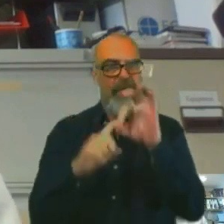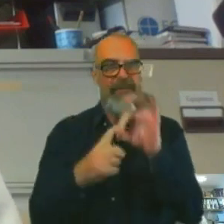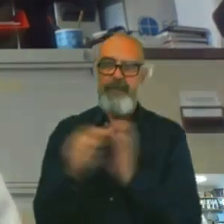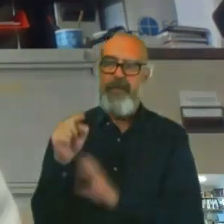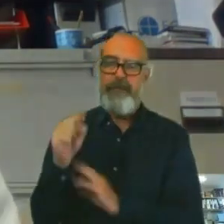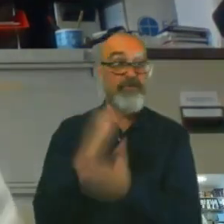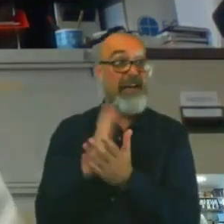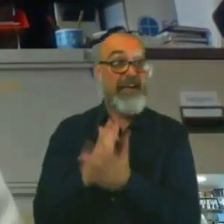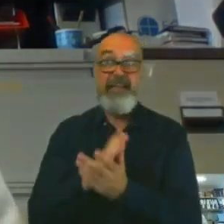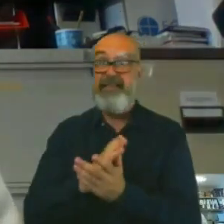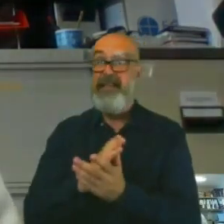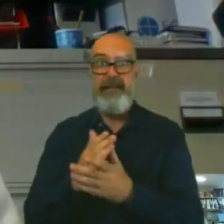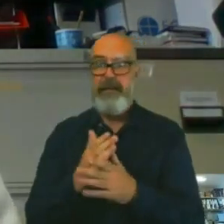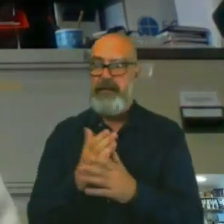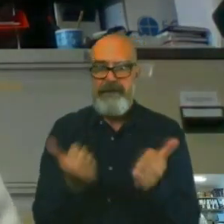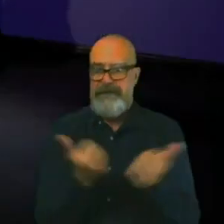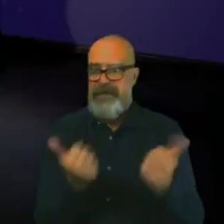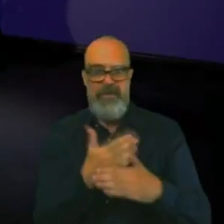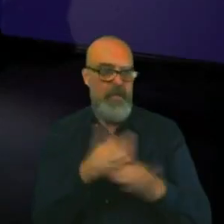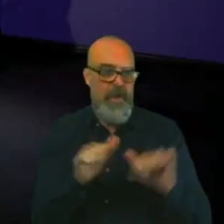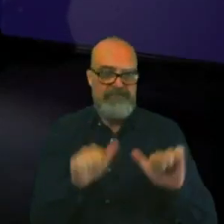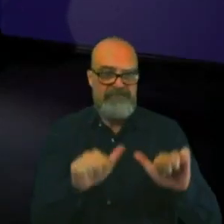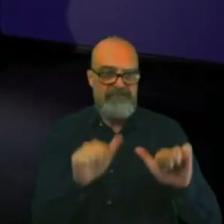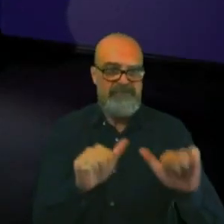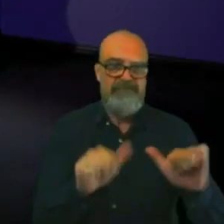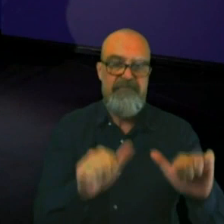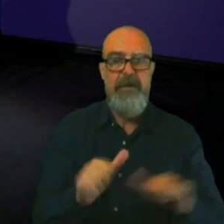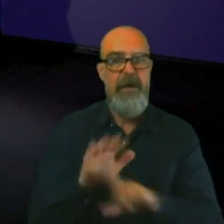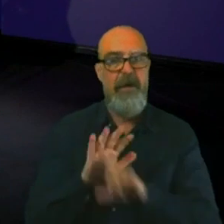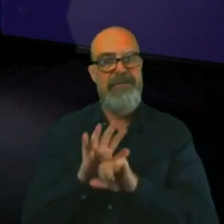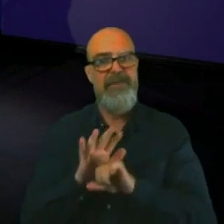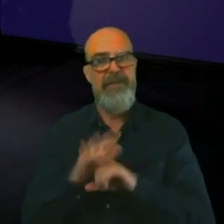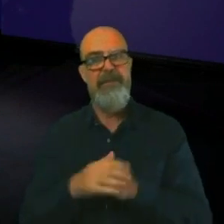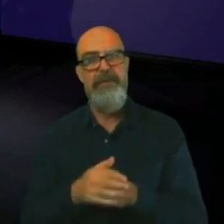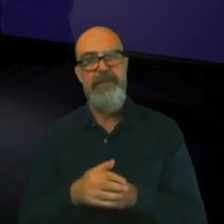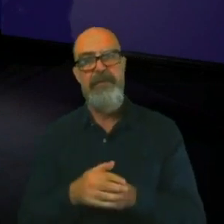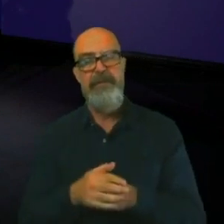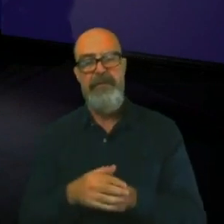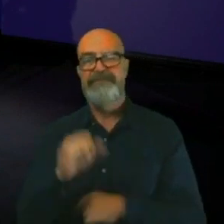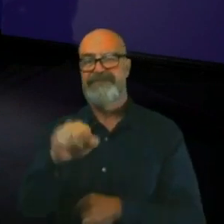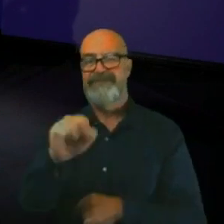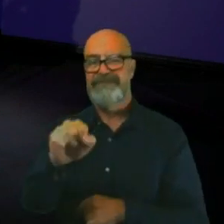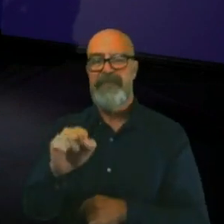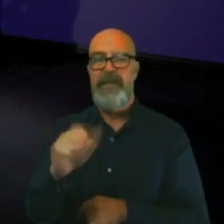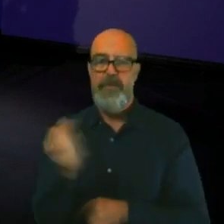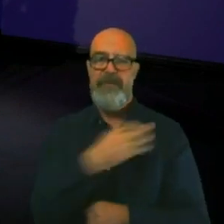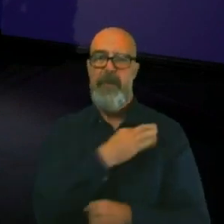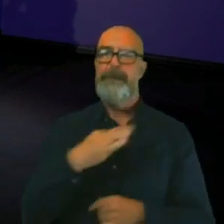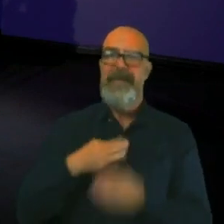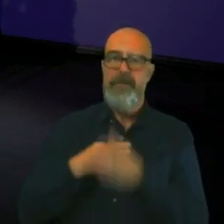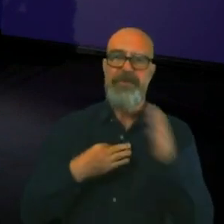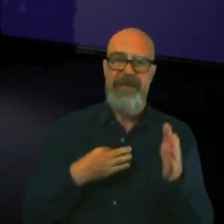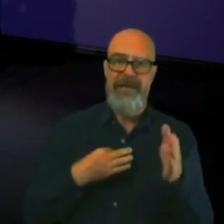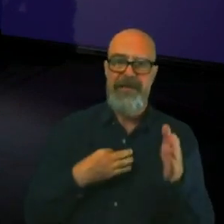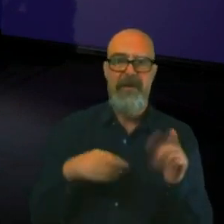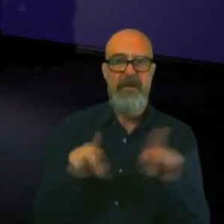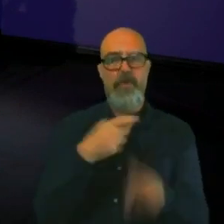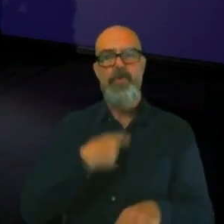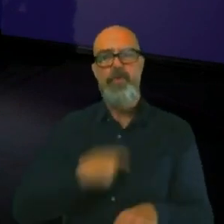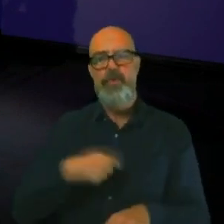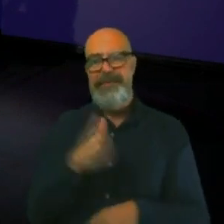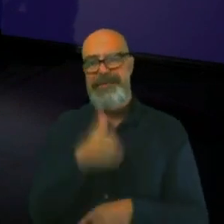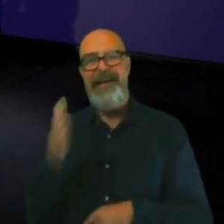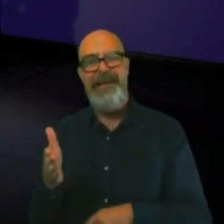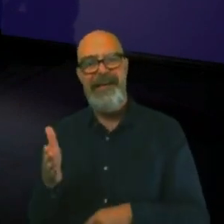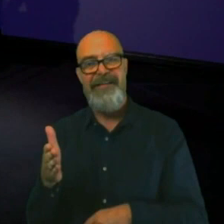Yeah. It's the kind of the medical side with the human side as well. It's just bringing those together. And time is always an issue, isn't